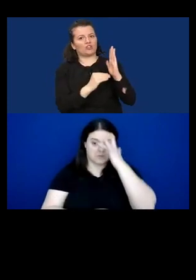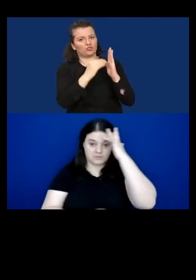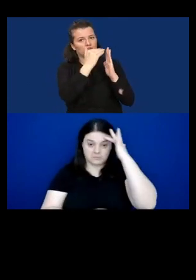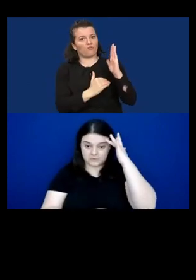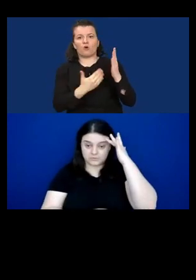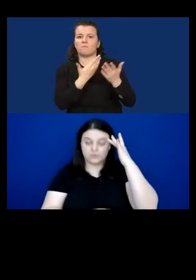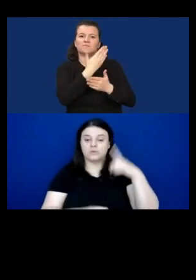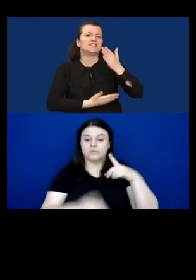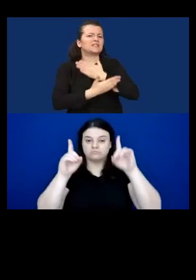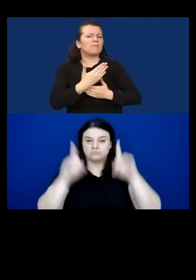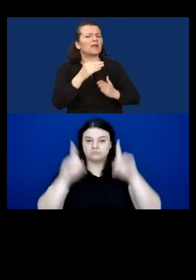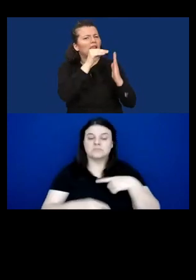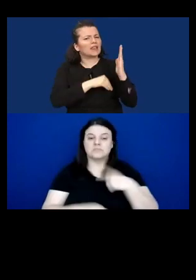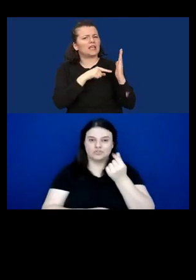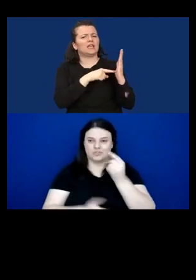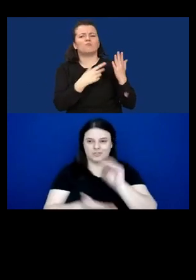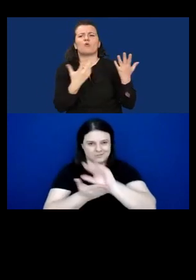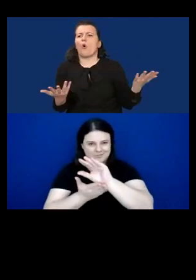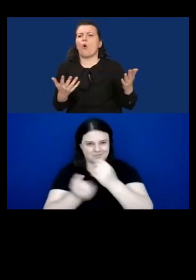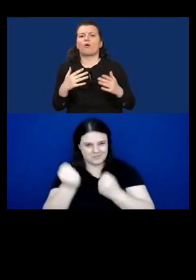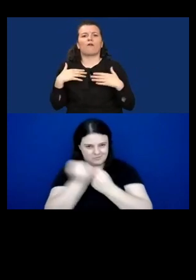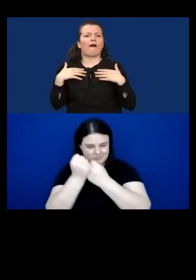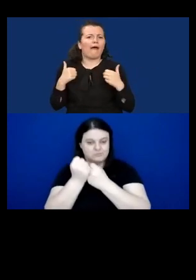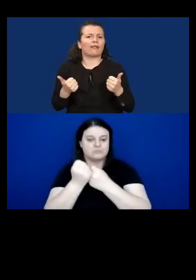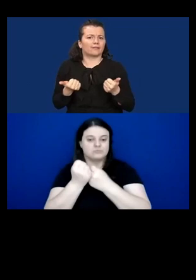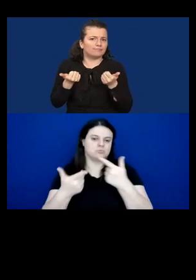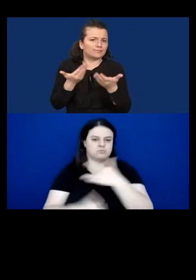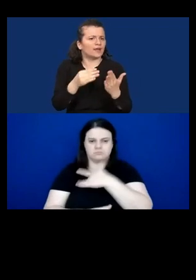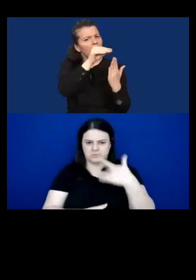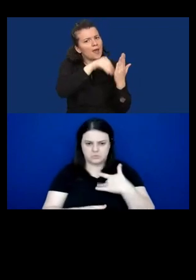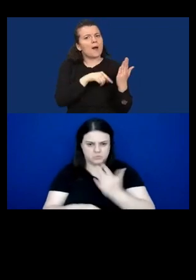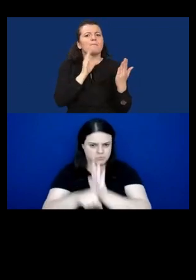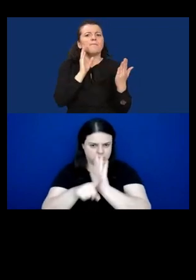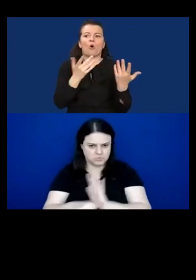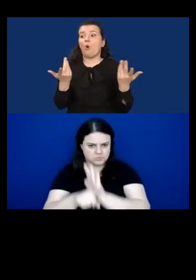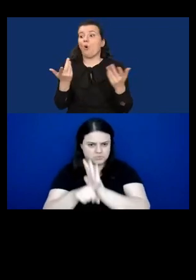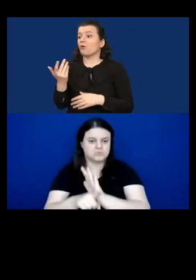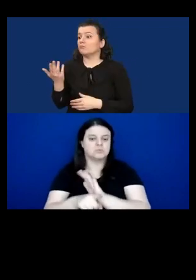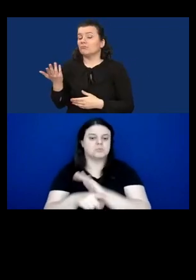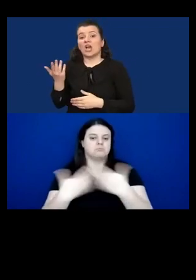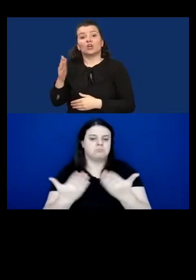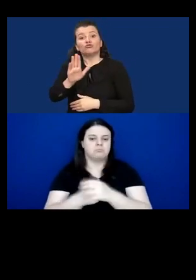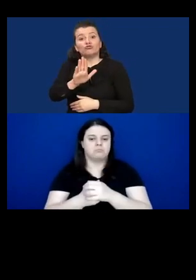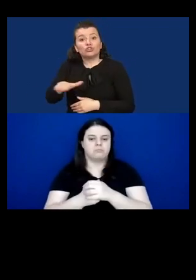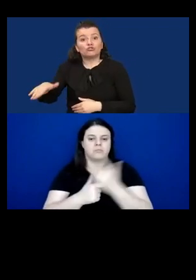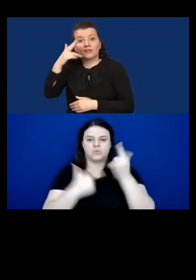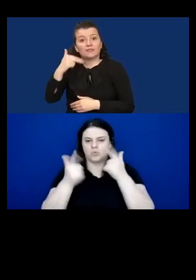benefits or health provisions or pupils in special and mainstream education.